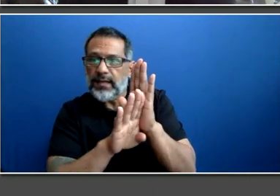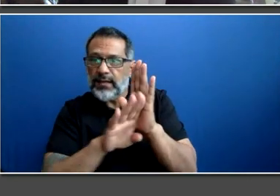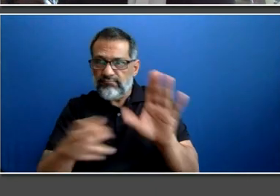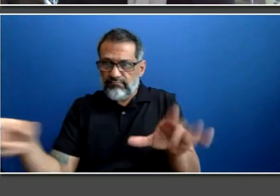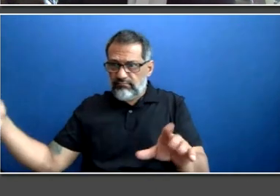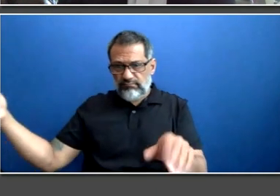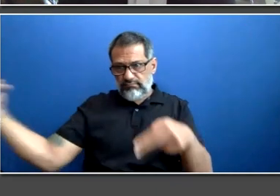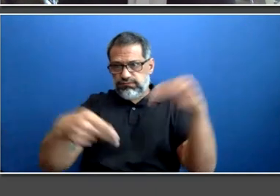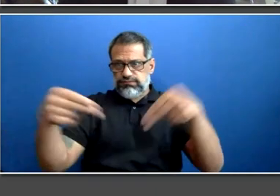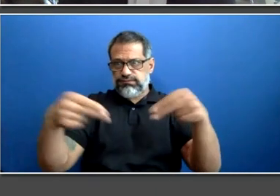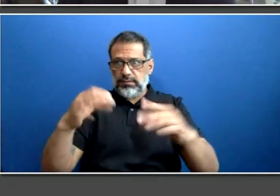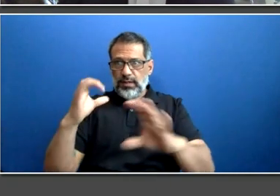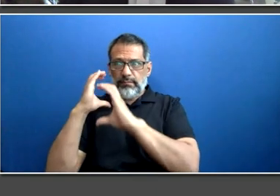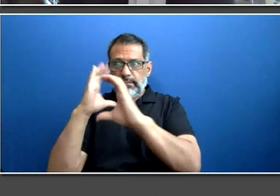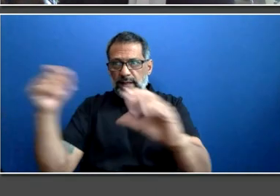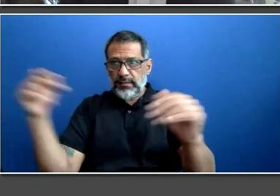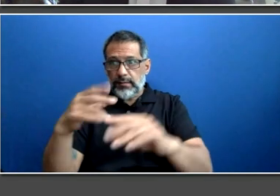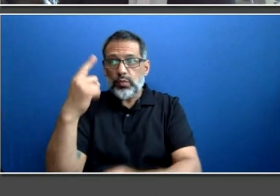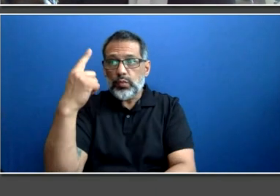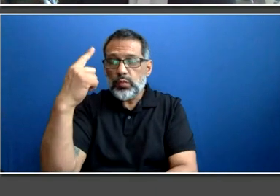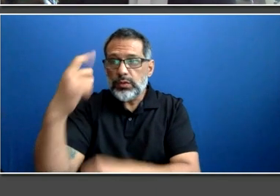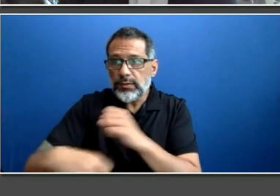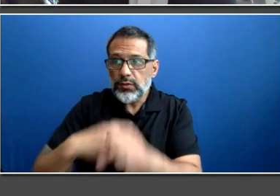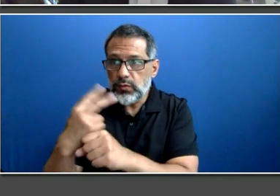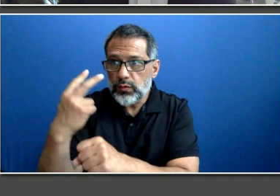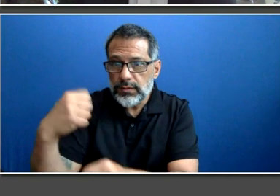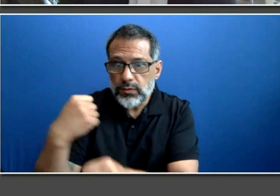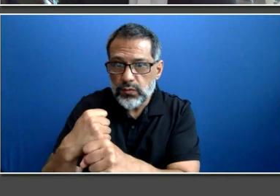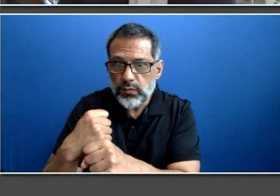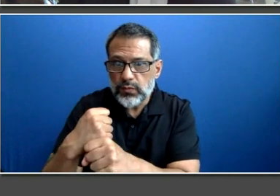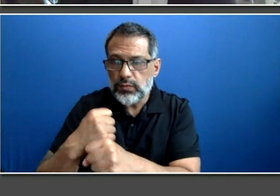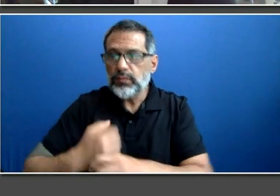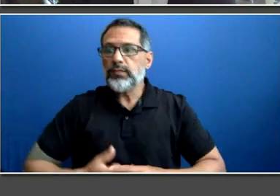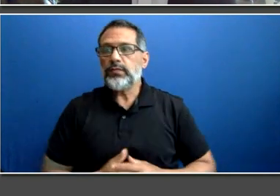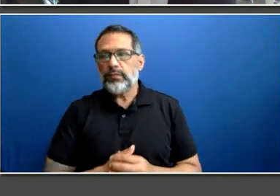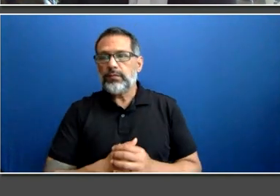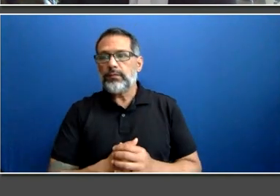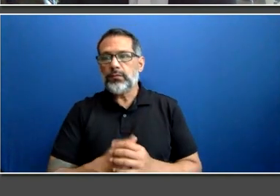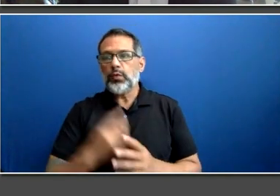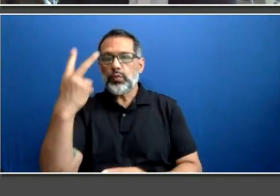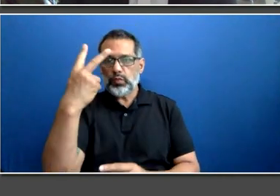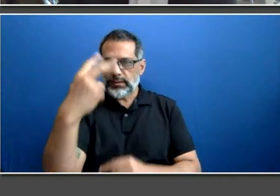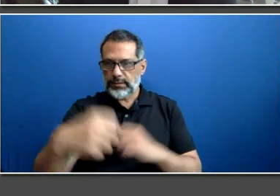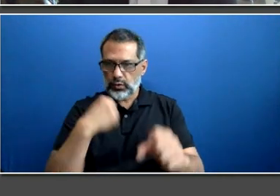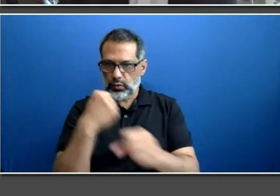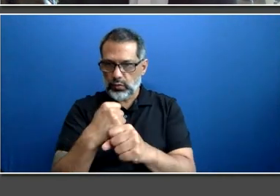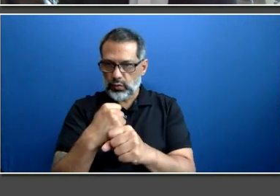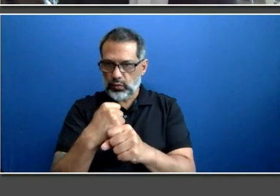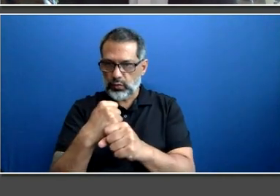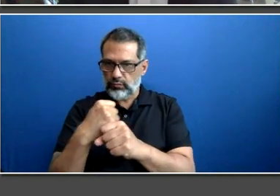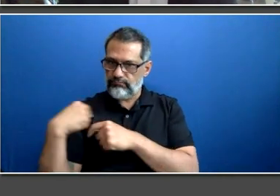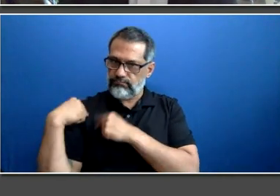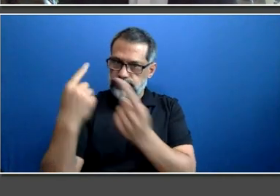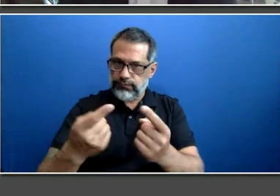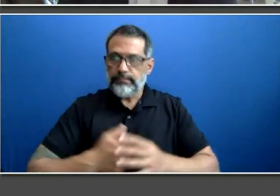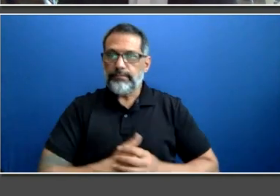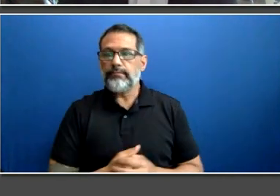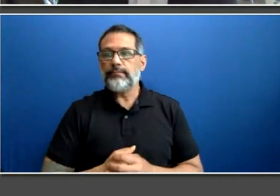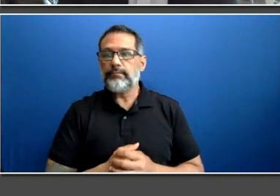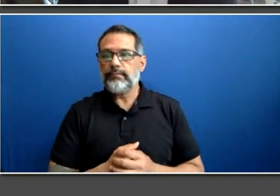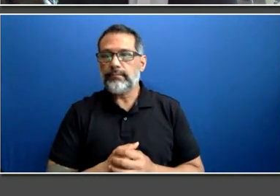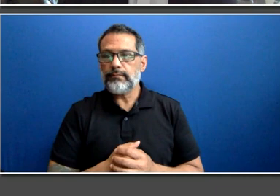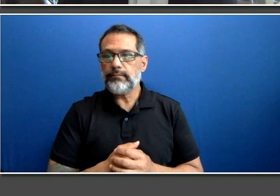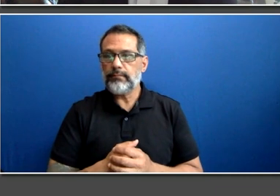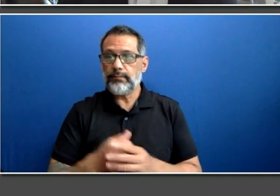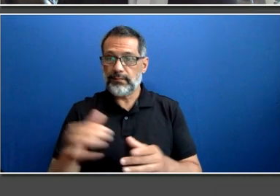incredible numbers. And just so you're aware that 85 percent of all passenger public transit trips